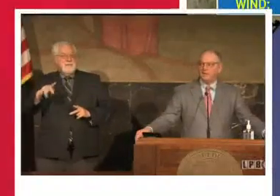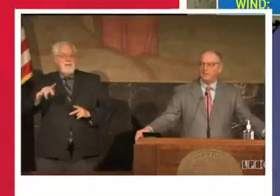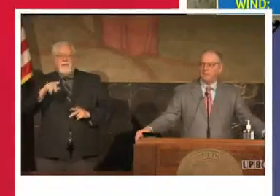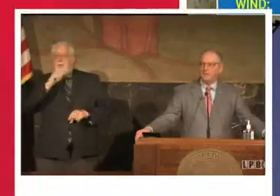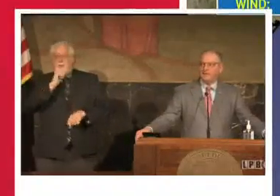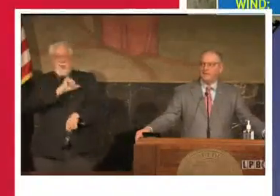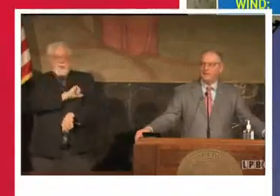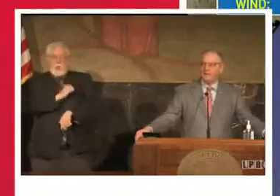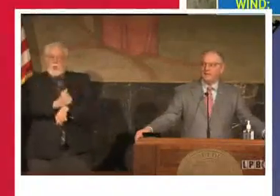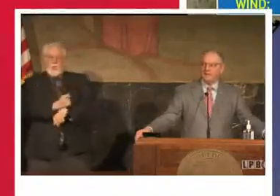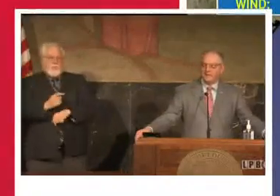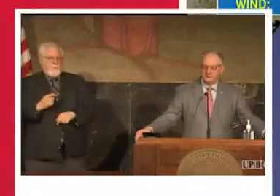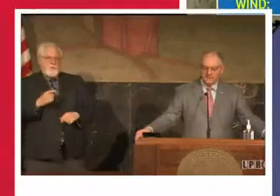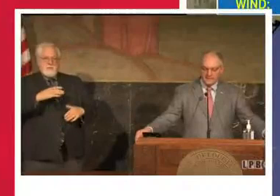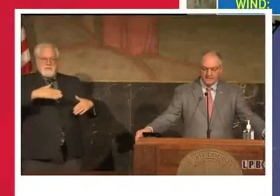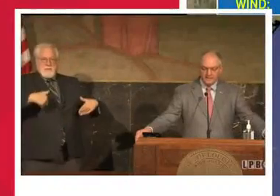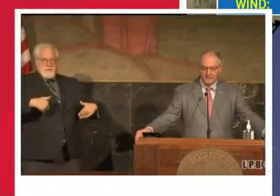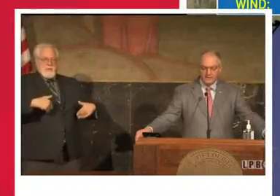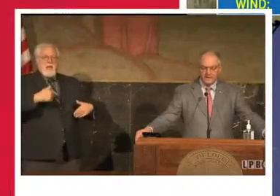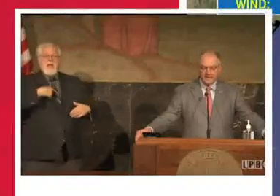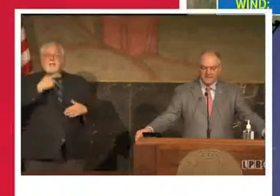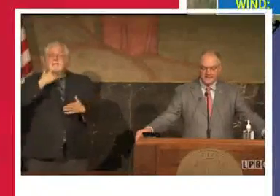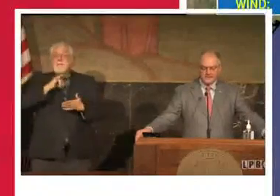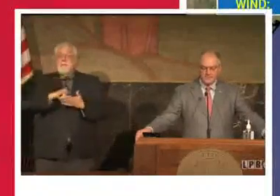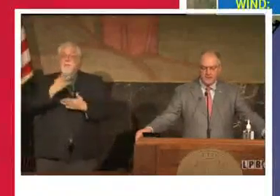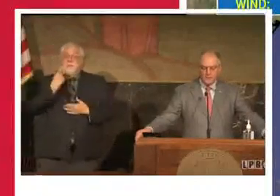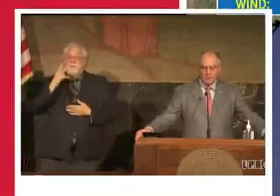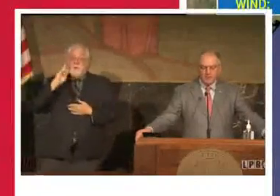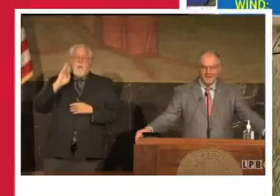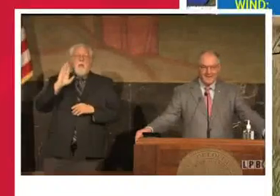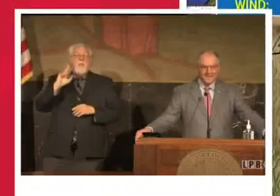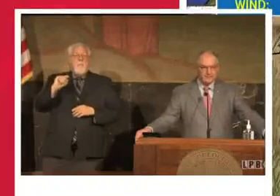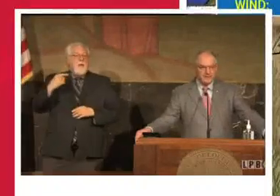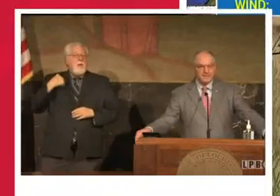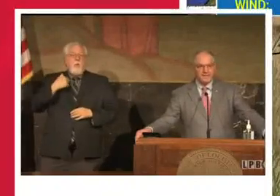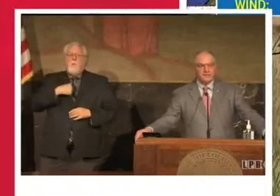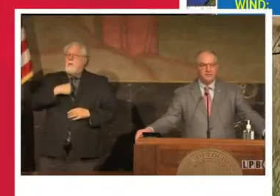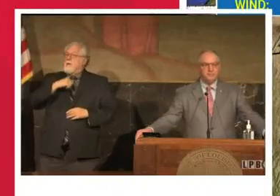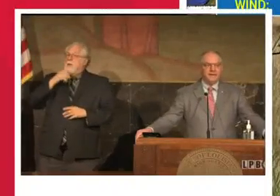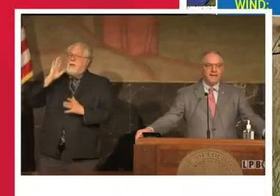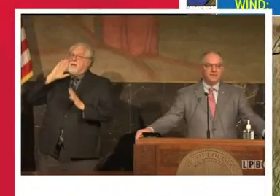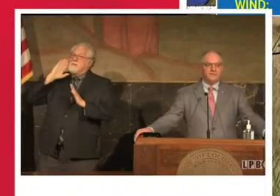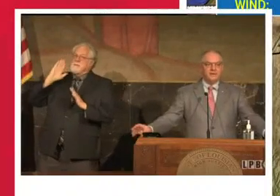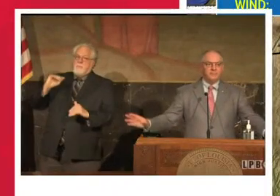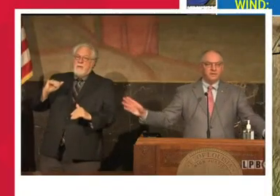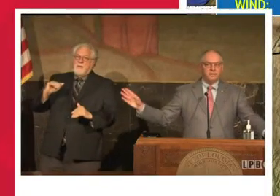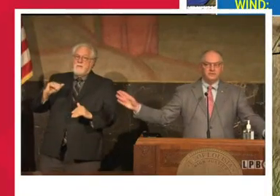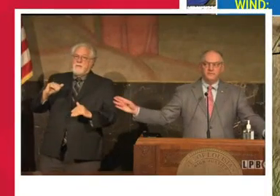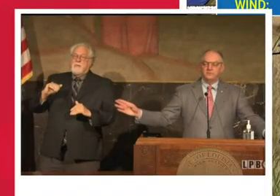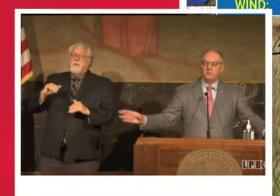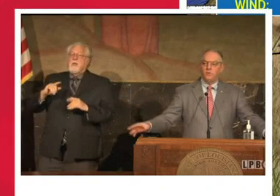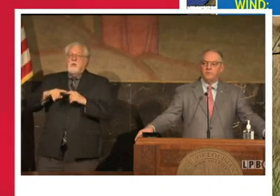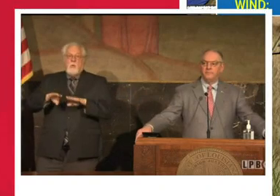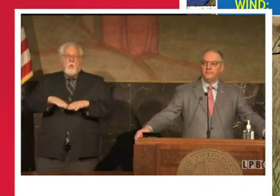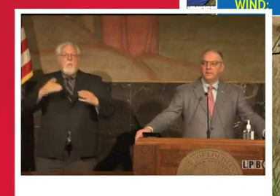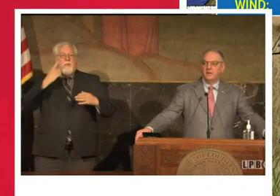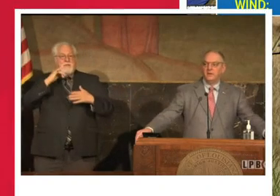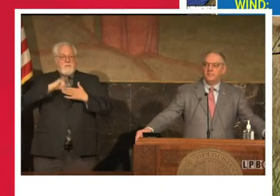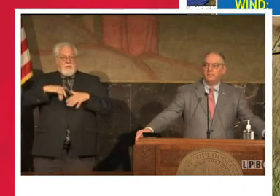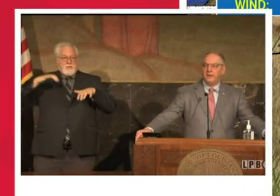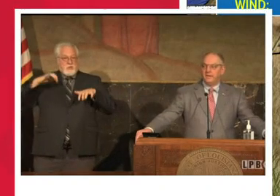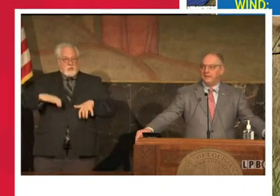authorized to our state, and I did say that the other day. We're not expecting it to be activated because of this storm,